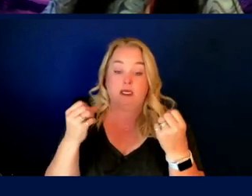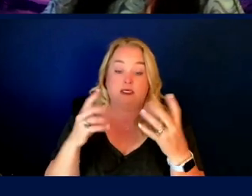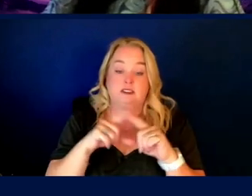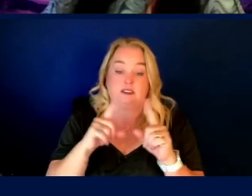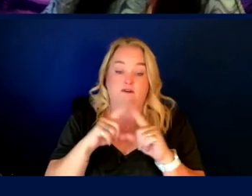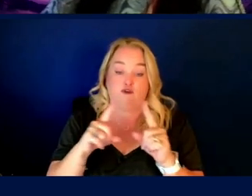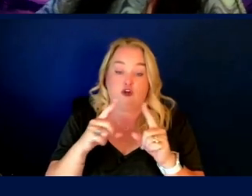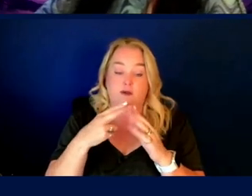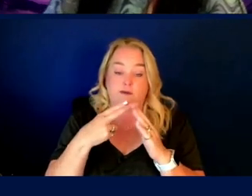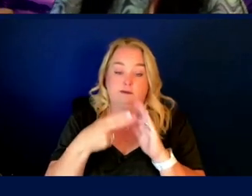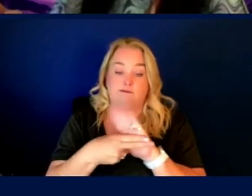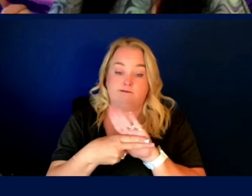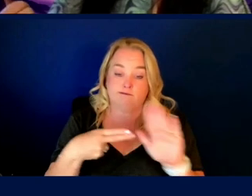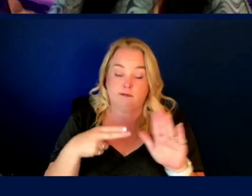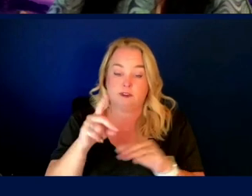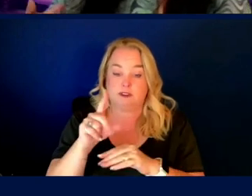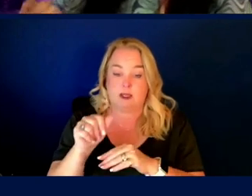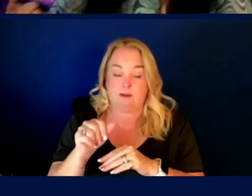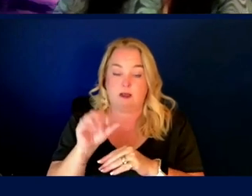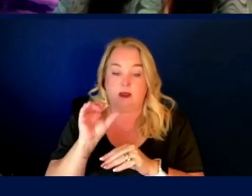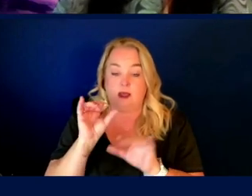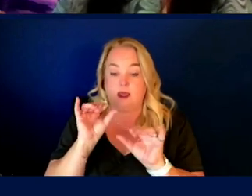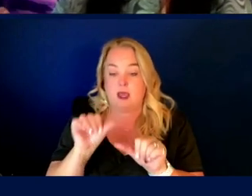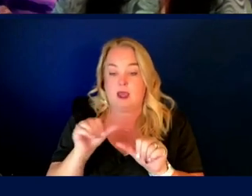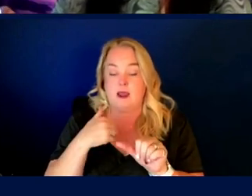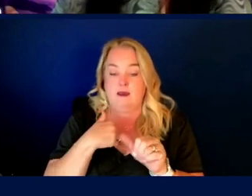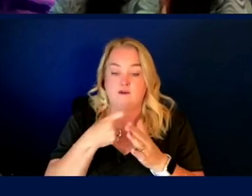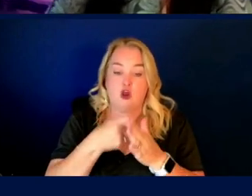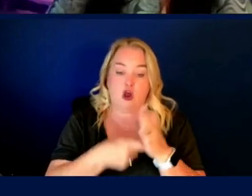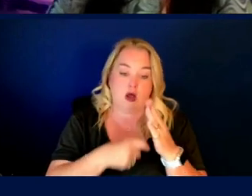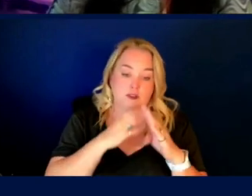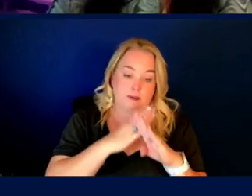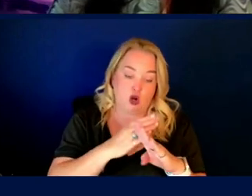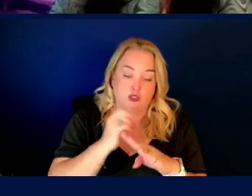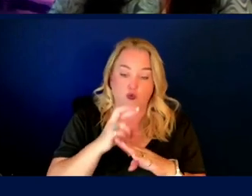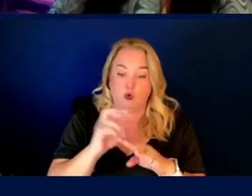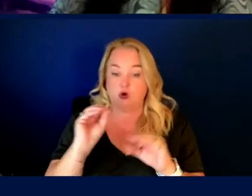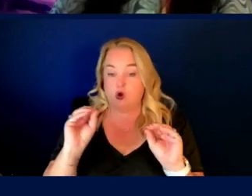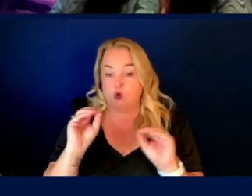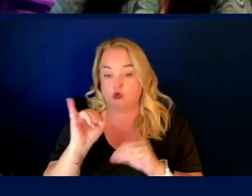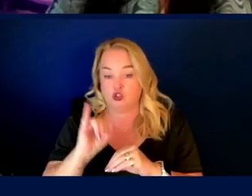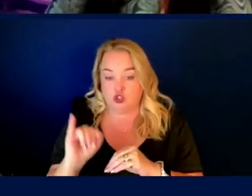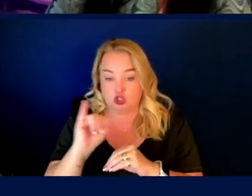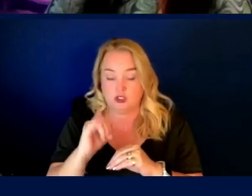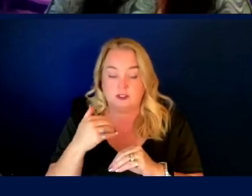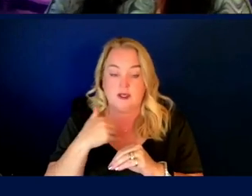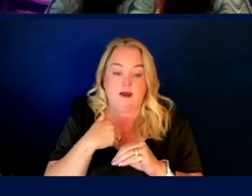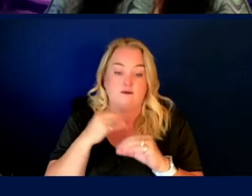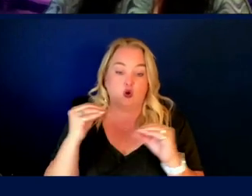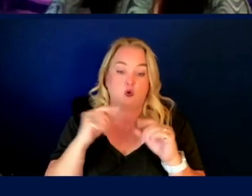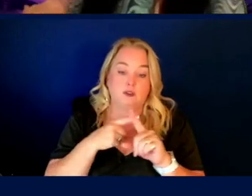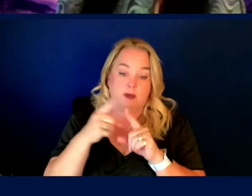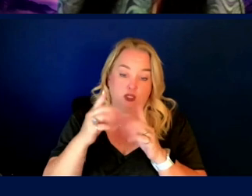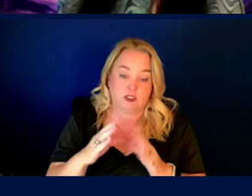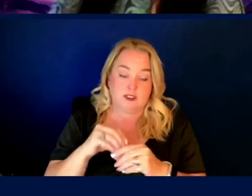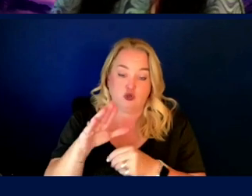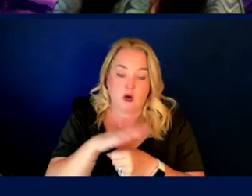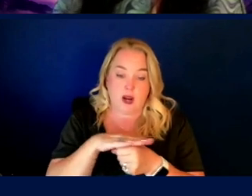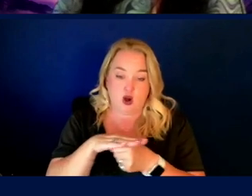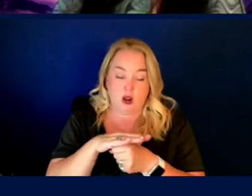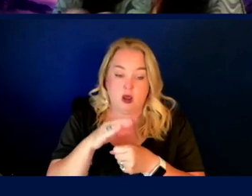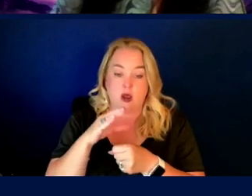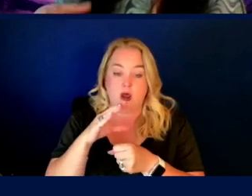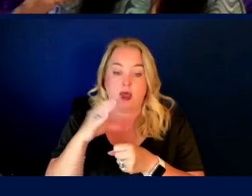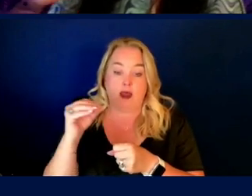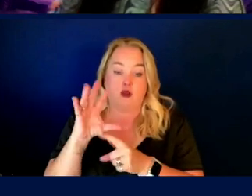as disabled. This could be cost barriers, not having insurance, uh, having a lack of specialists in your area to the more cultural